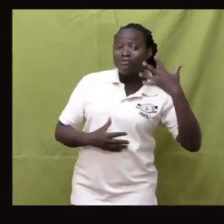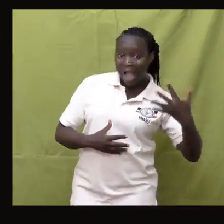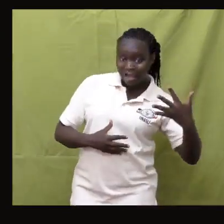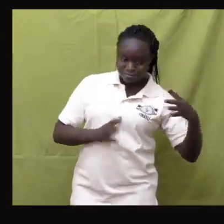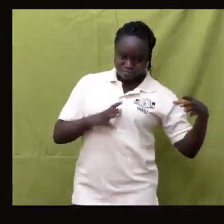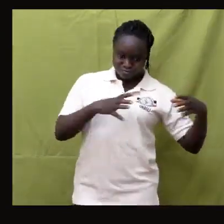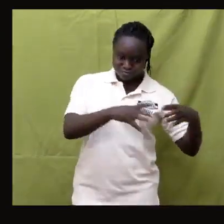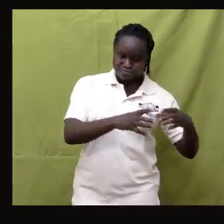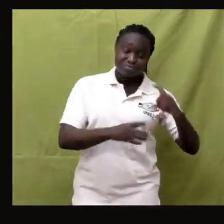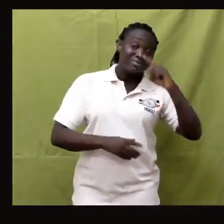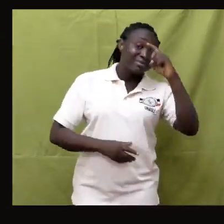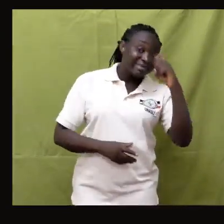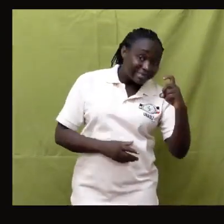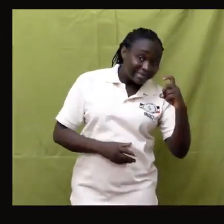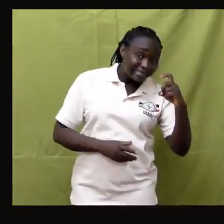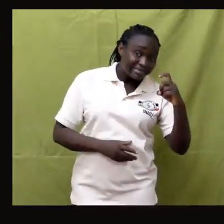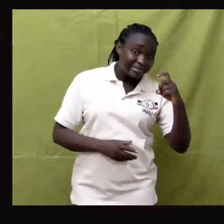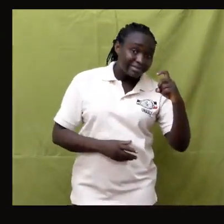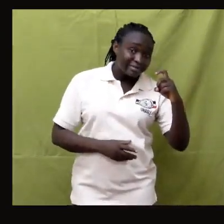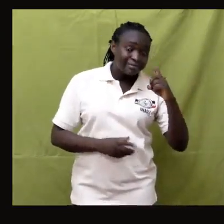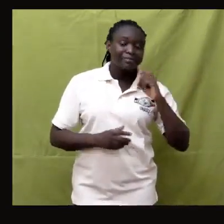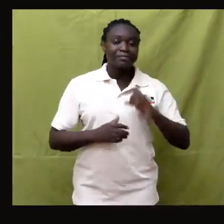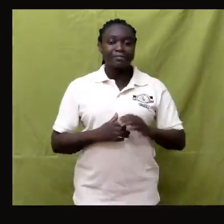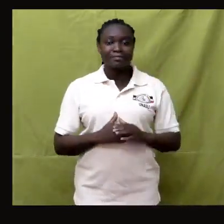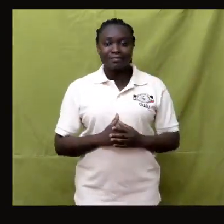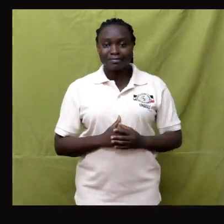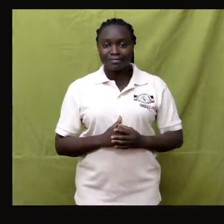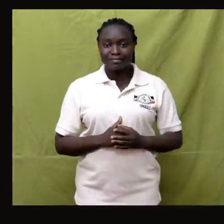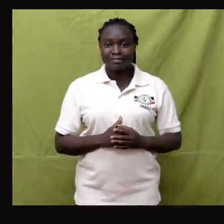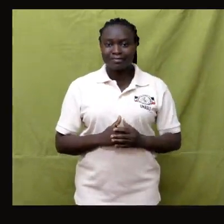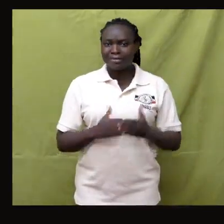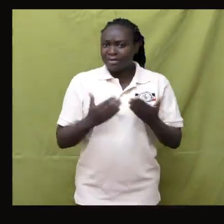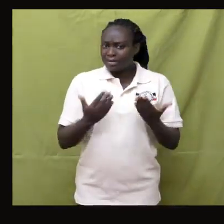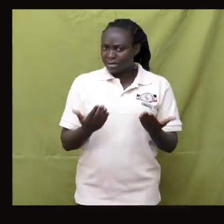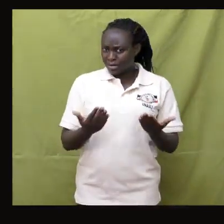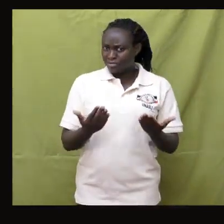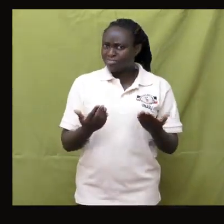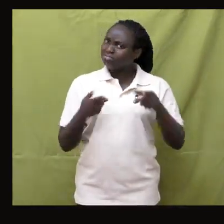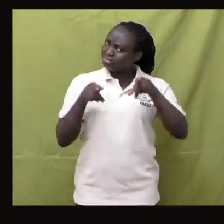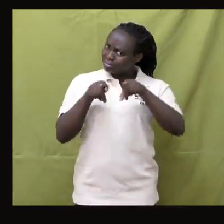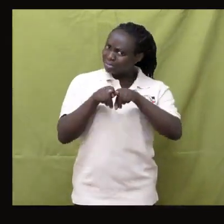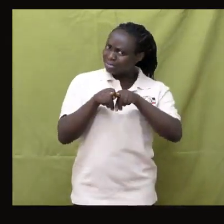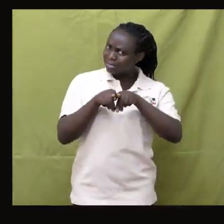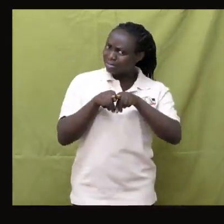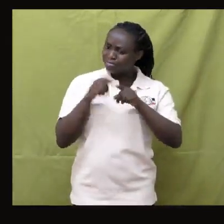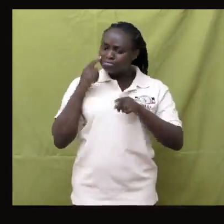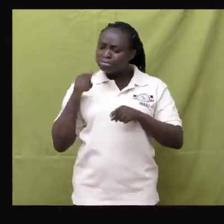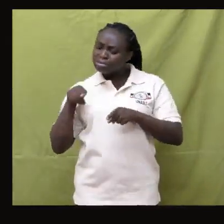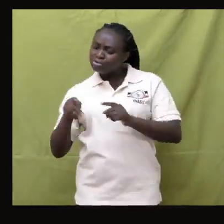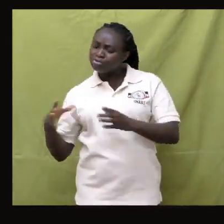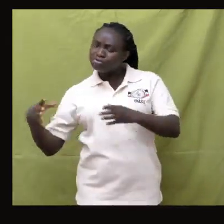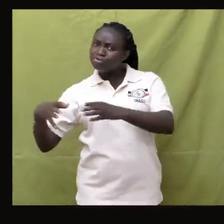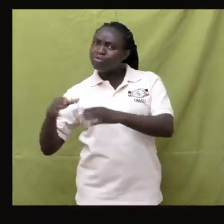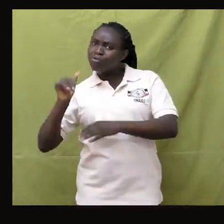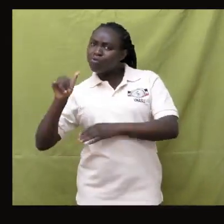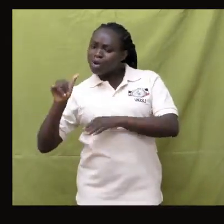has five members. Let's do the same for set Y.